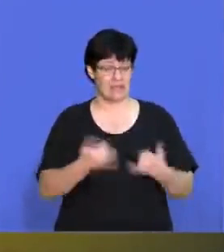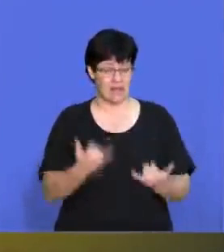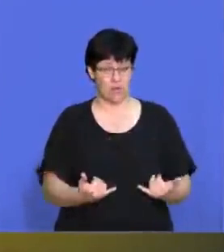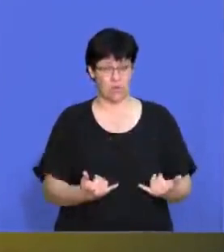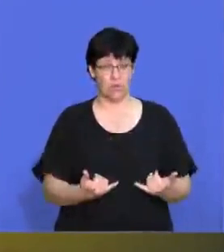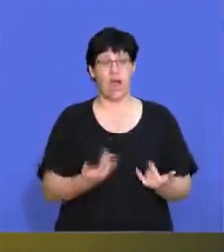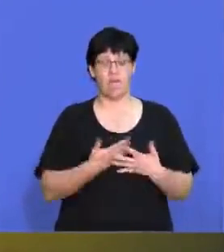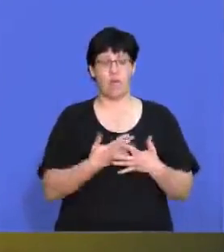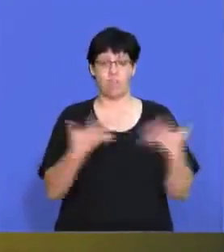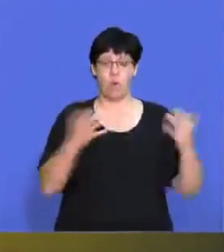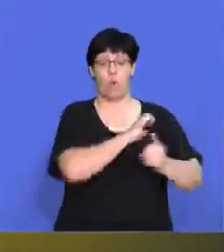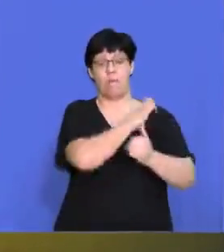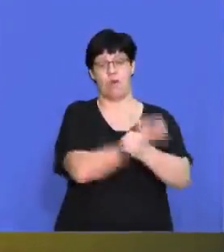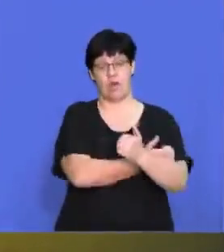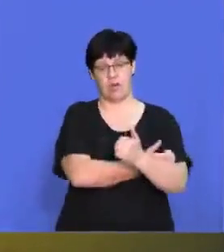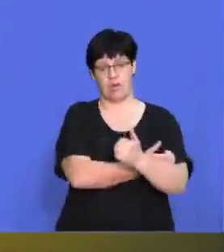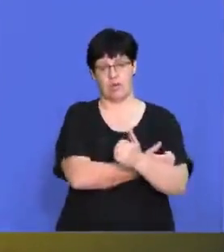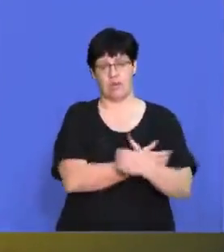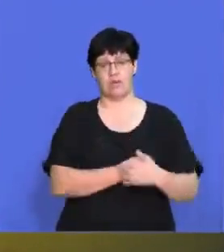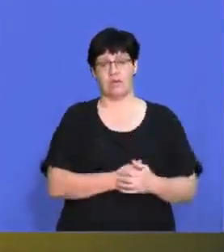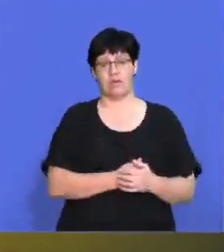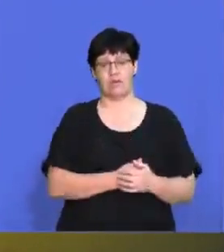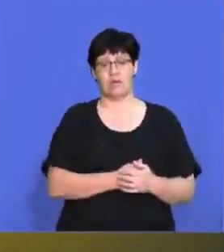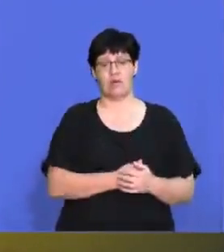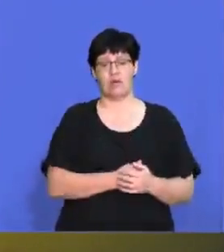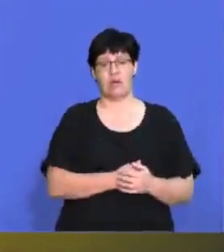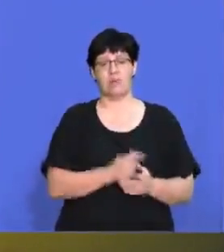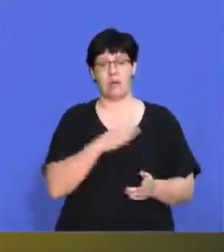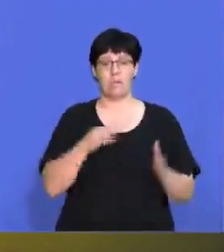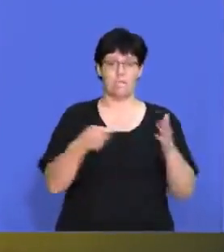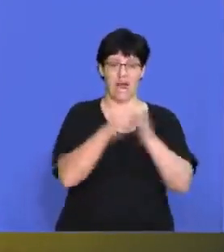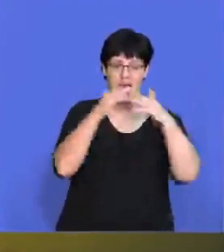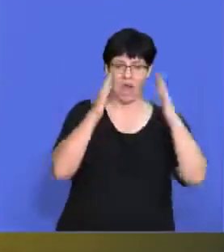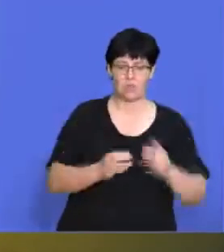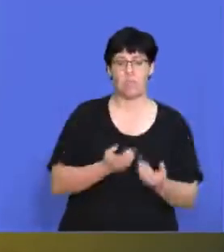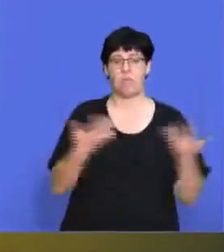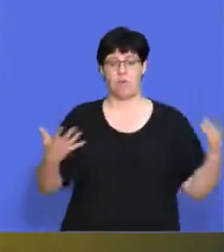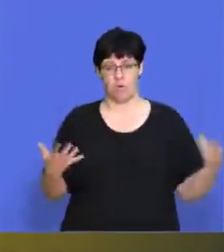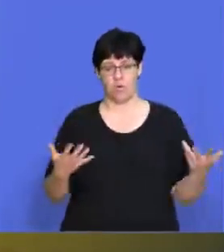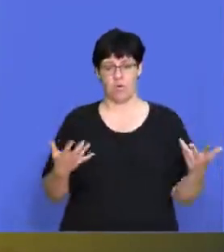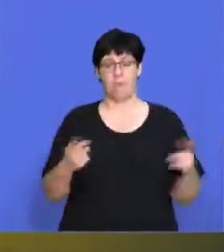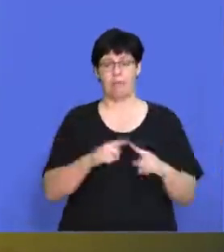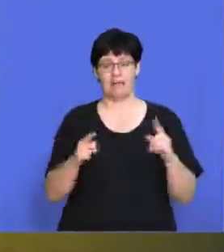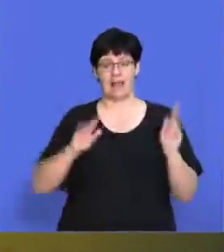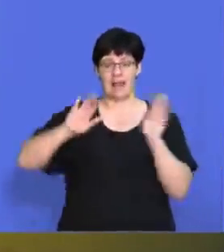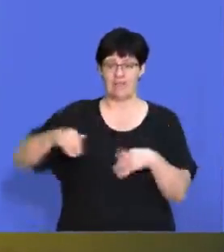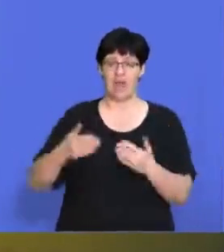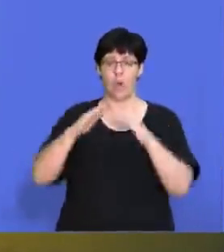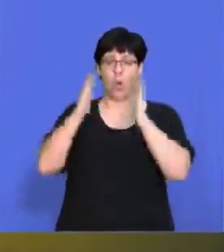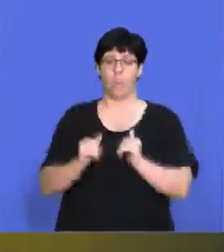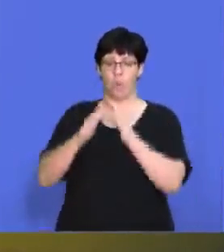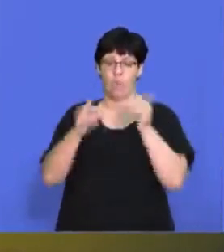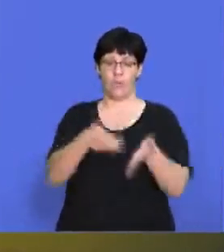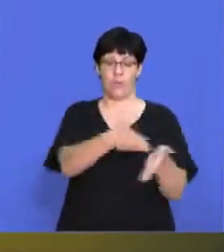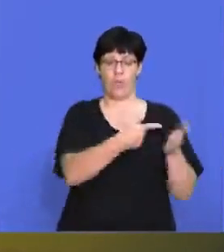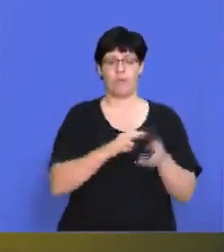have a lot more power because people are buying houses more. However, that leaves a lot of empty homes that need to be